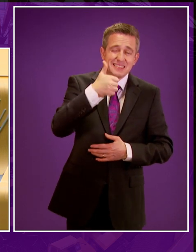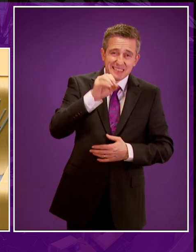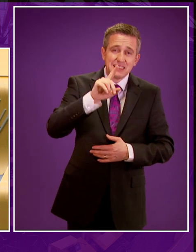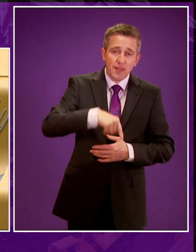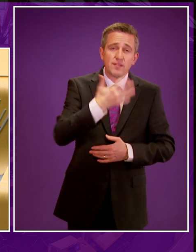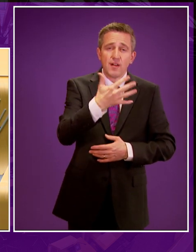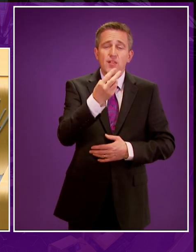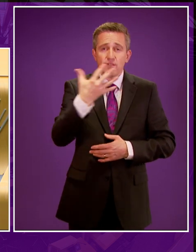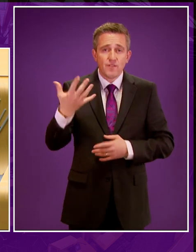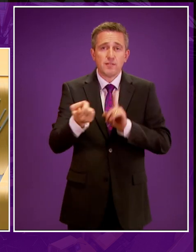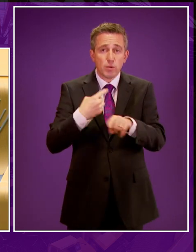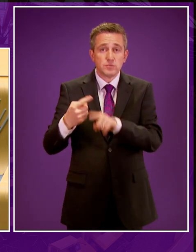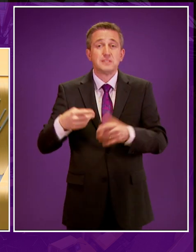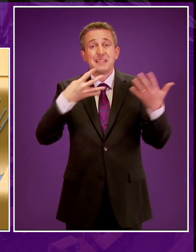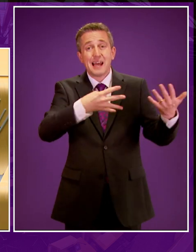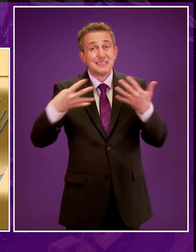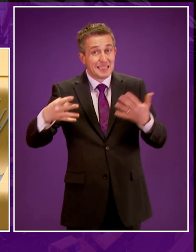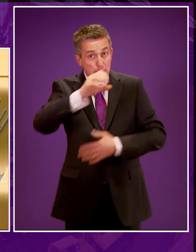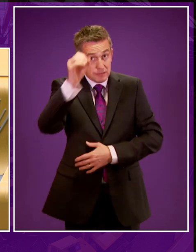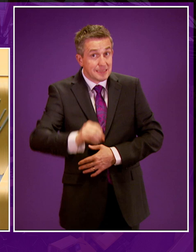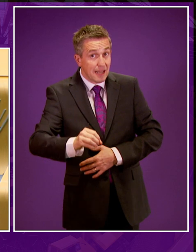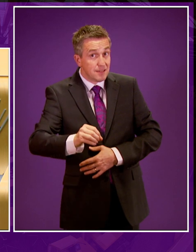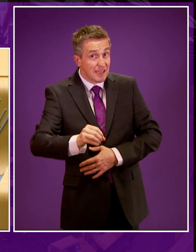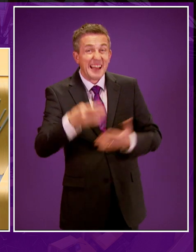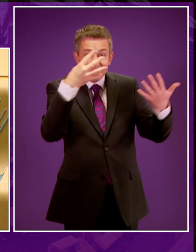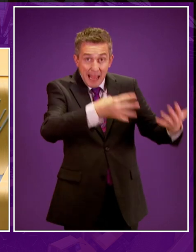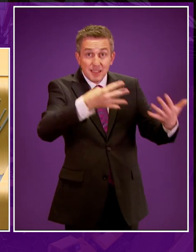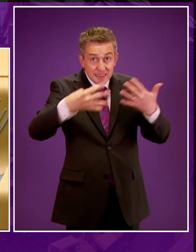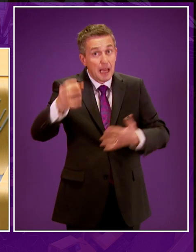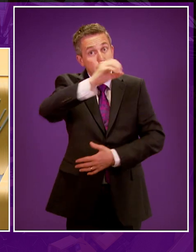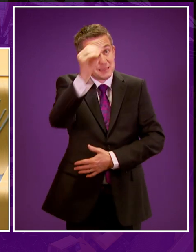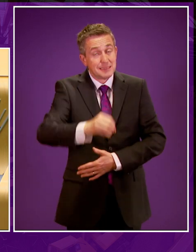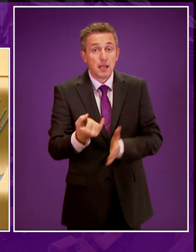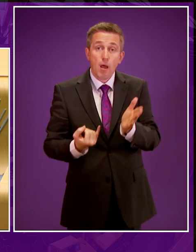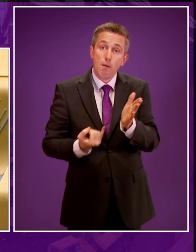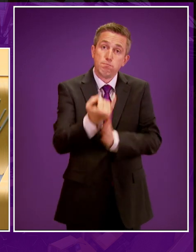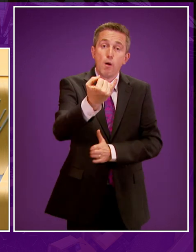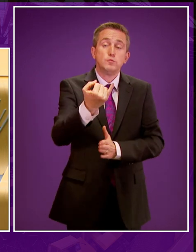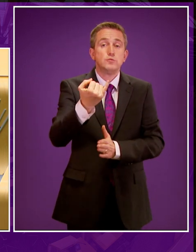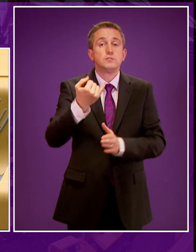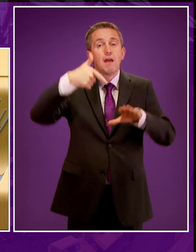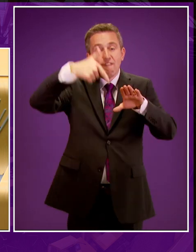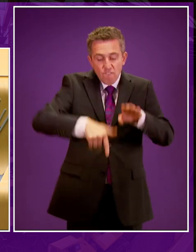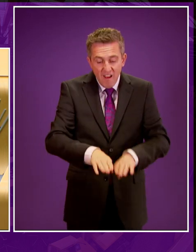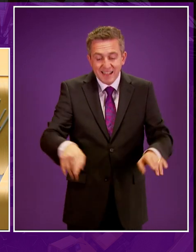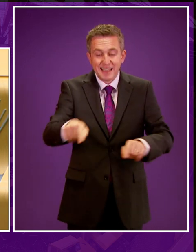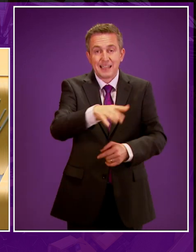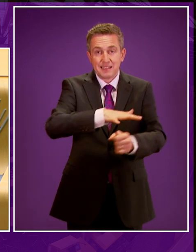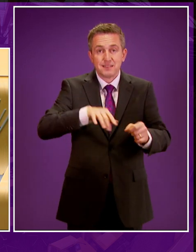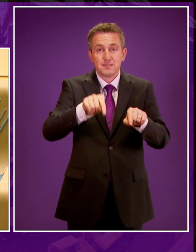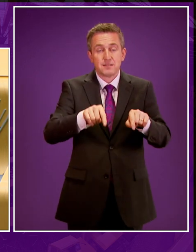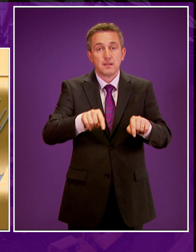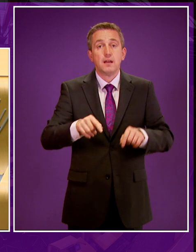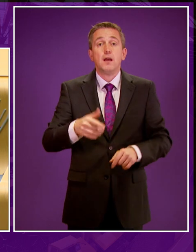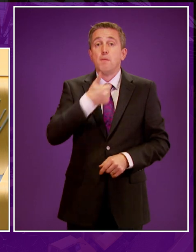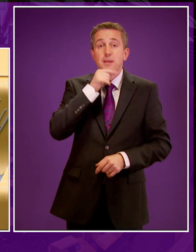responses, and 99%, yes, 99% were opposed to fracking. The people in South Lanarkshire